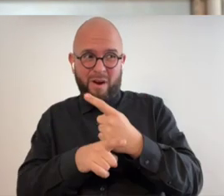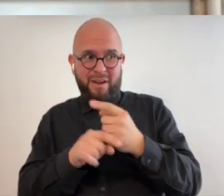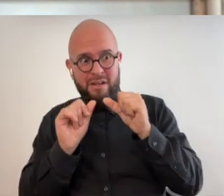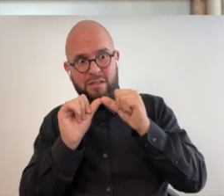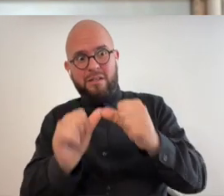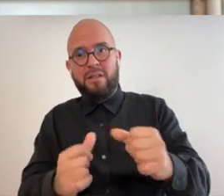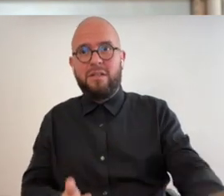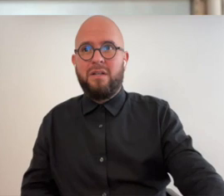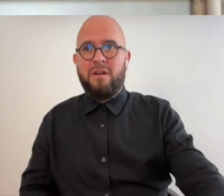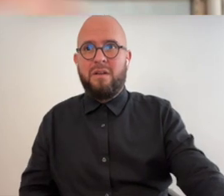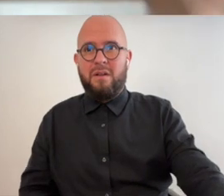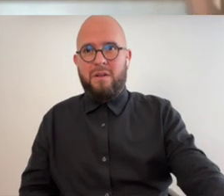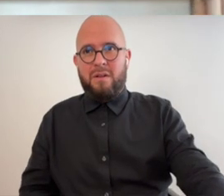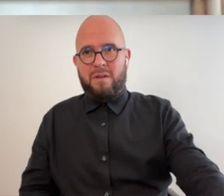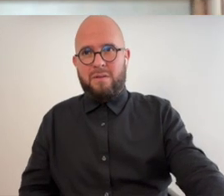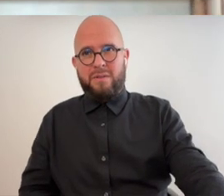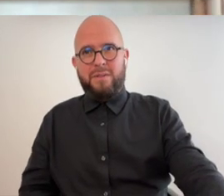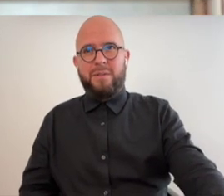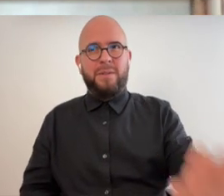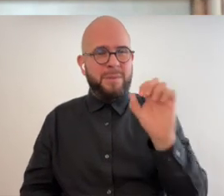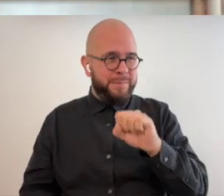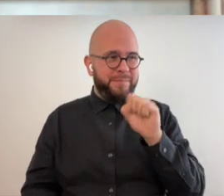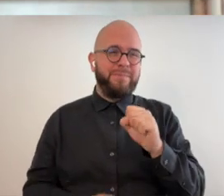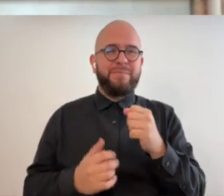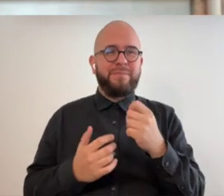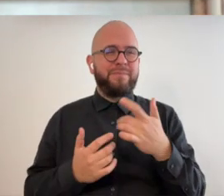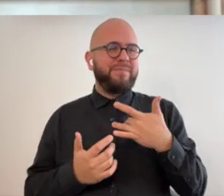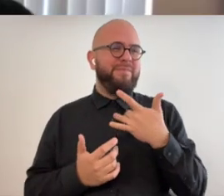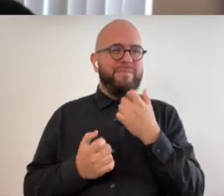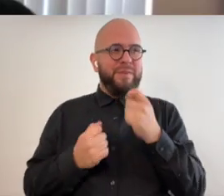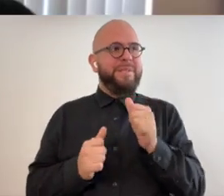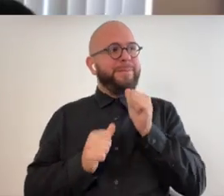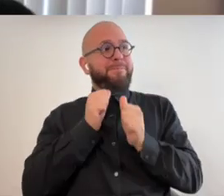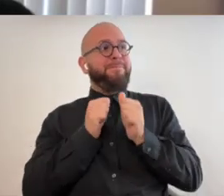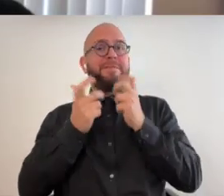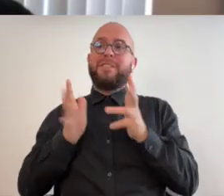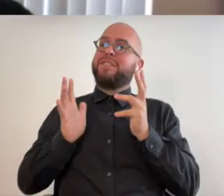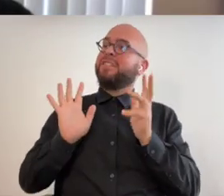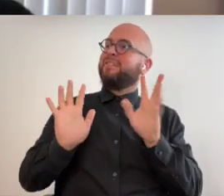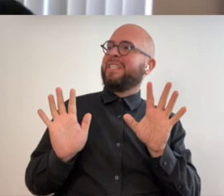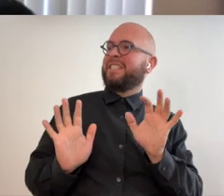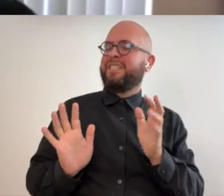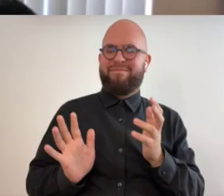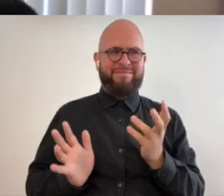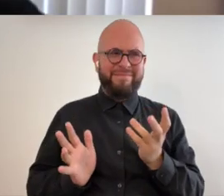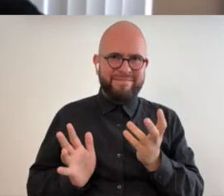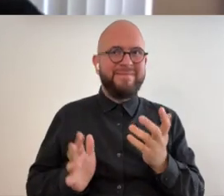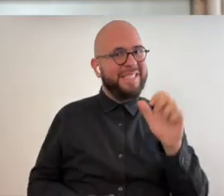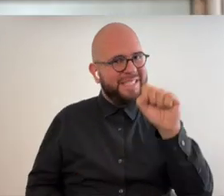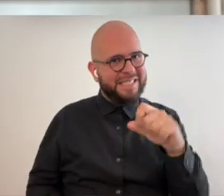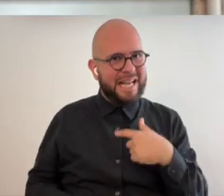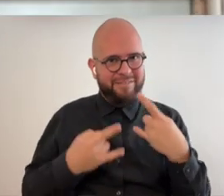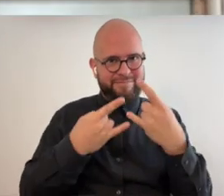whole froth of denial yes i i am i'm an avid mask wearer